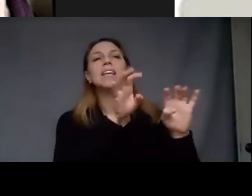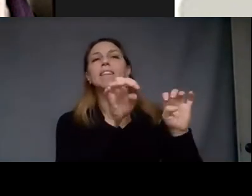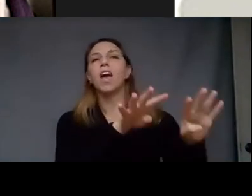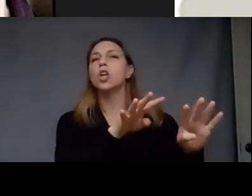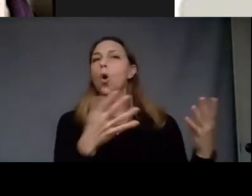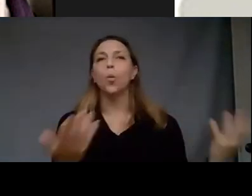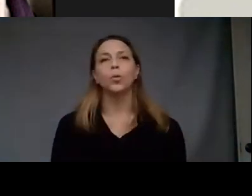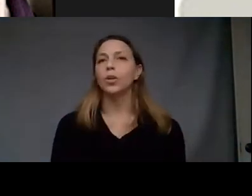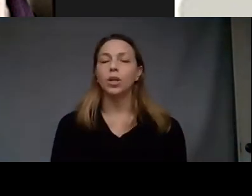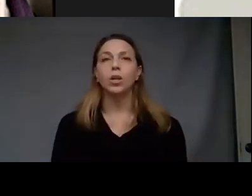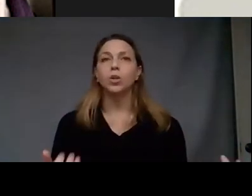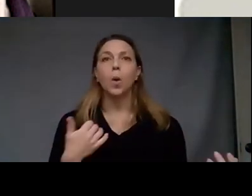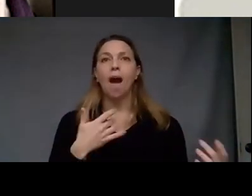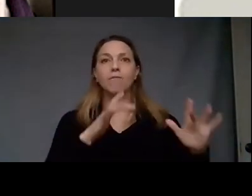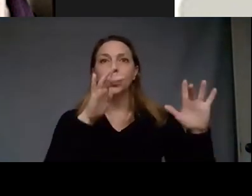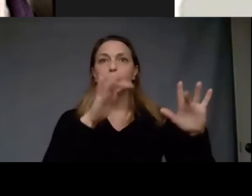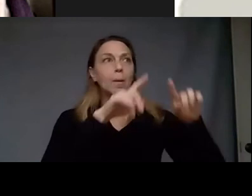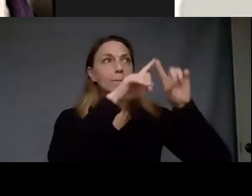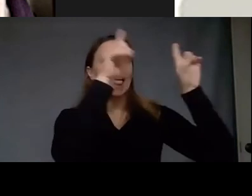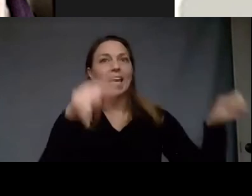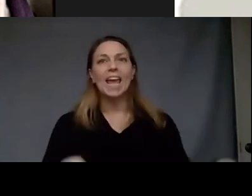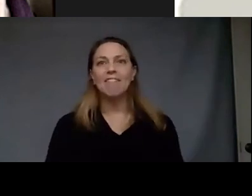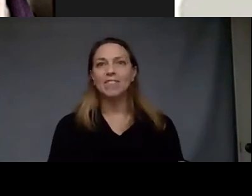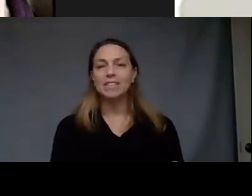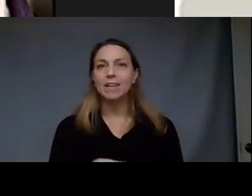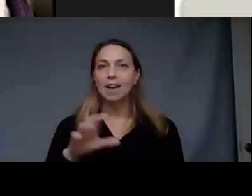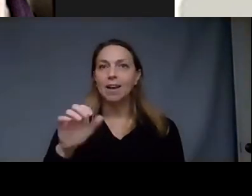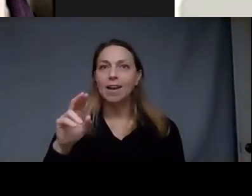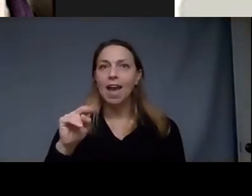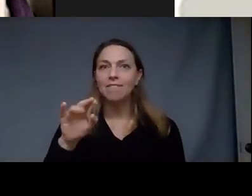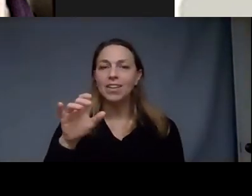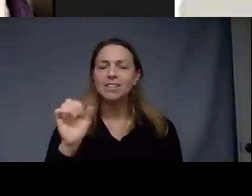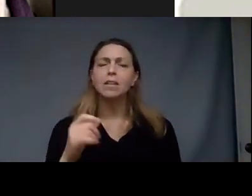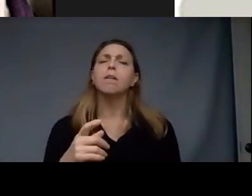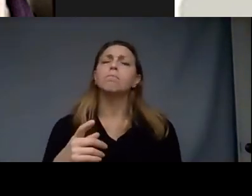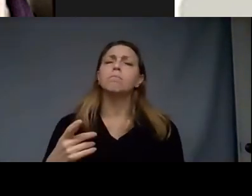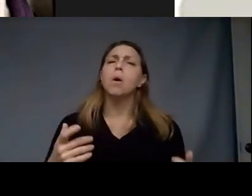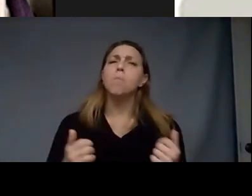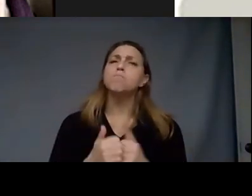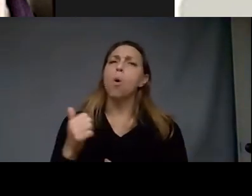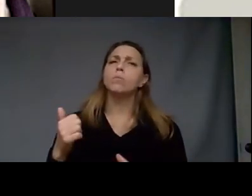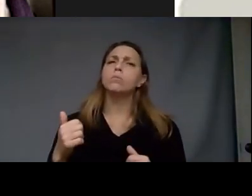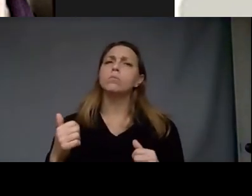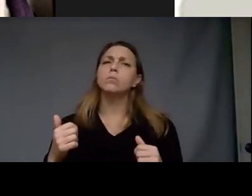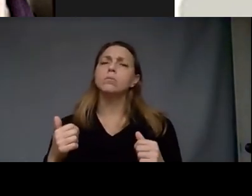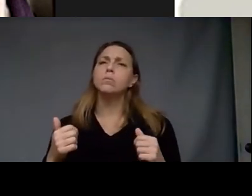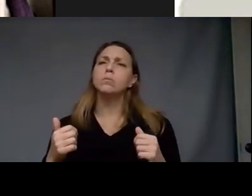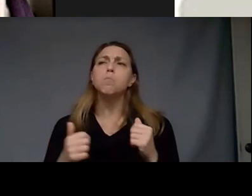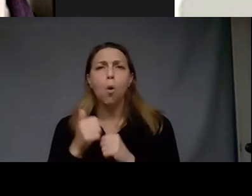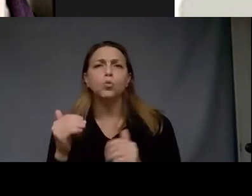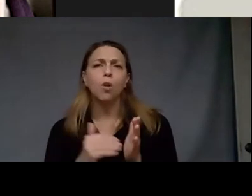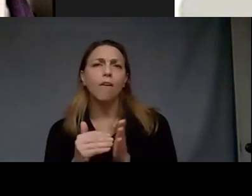have this blank canvas and of course I start with an intention sometimes more or less